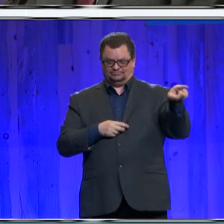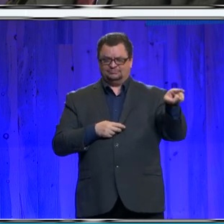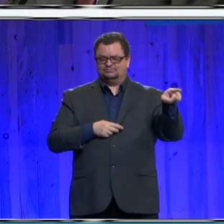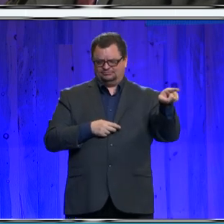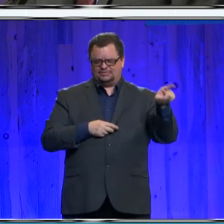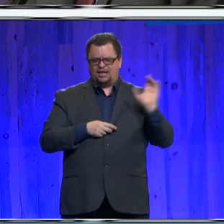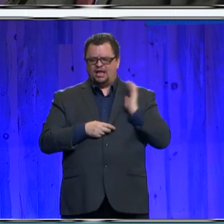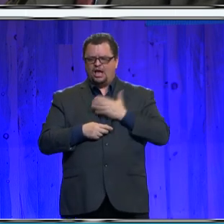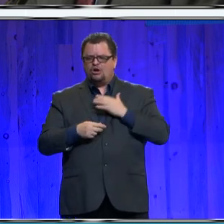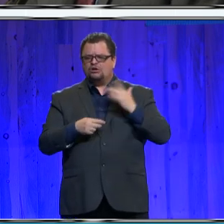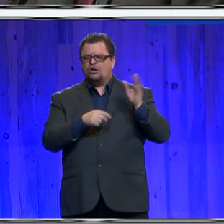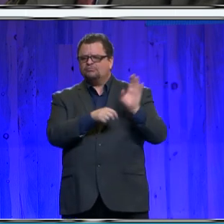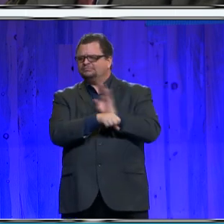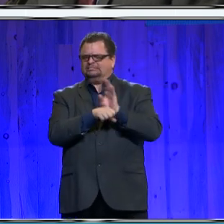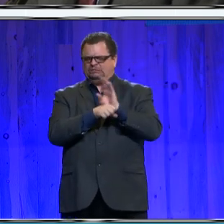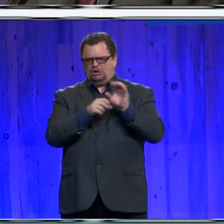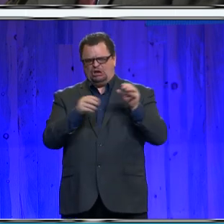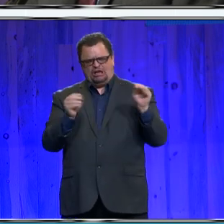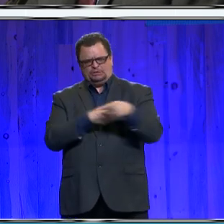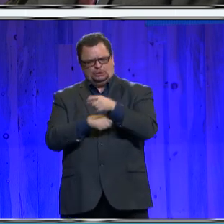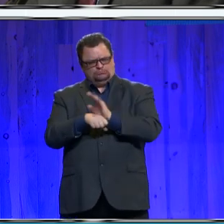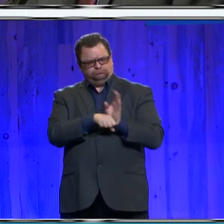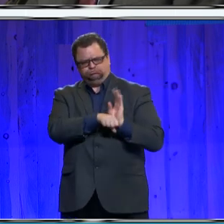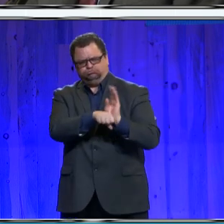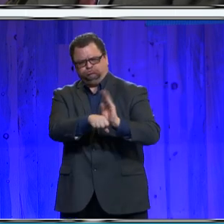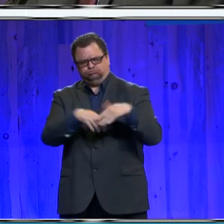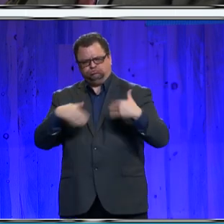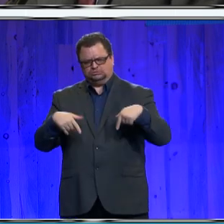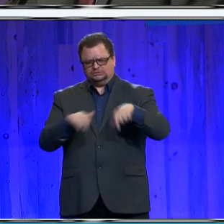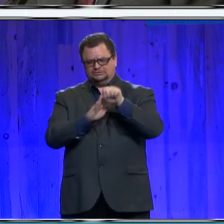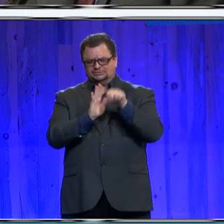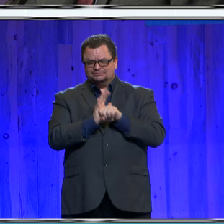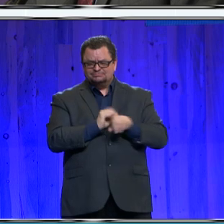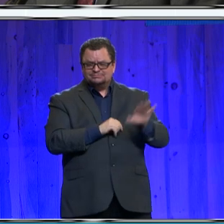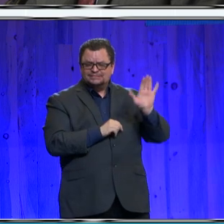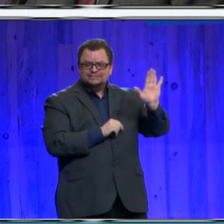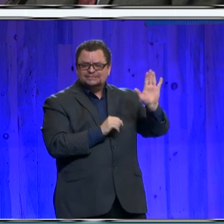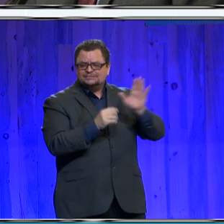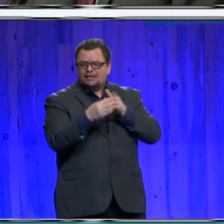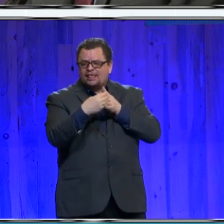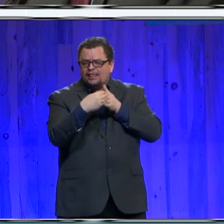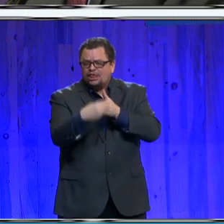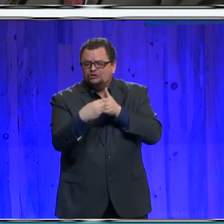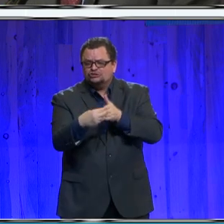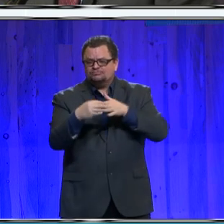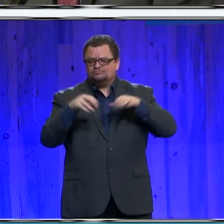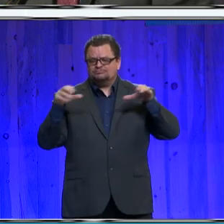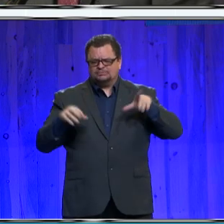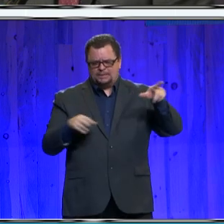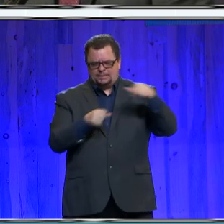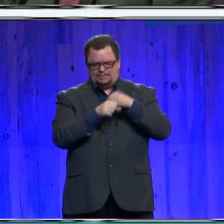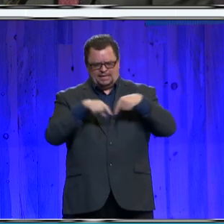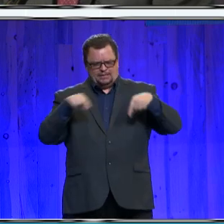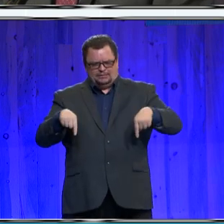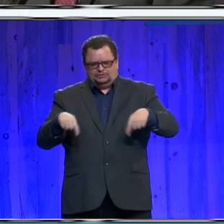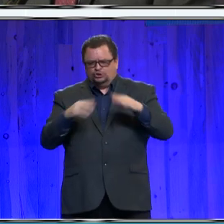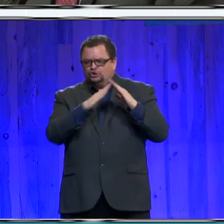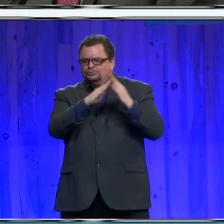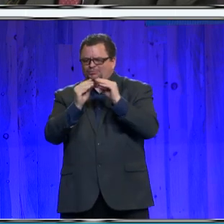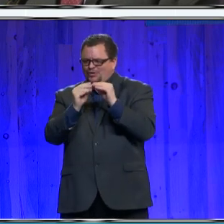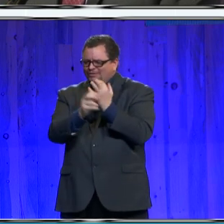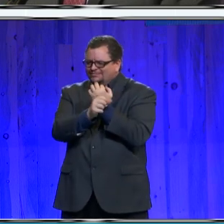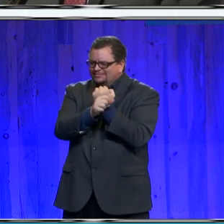Michael's leadership, they have launched several valuable new measures to make our community safer, including a prescription